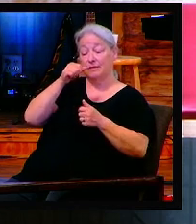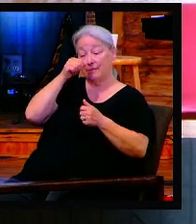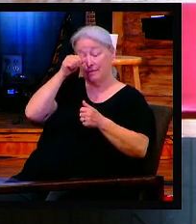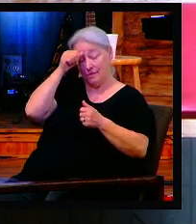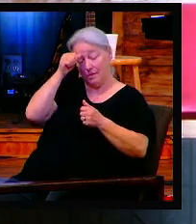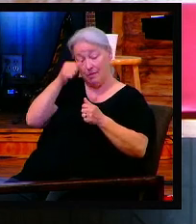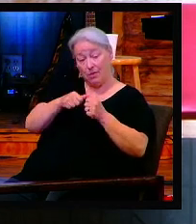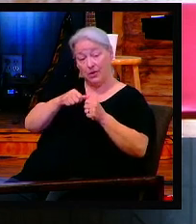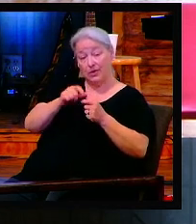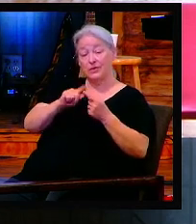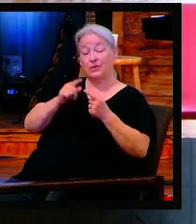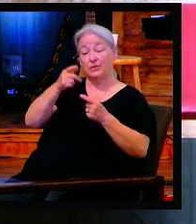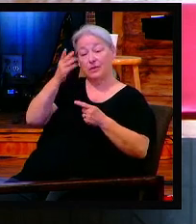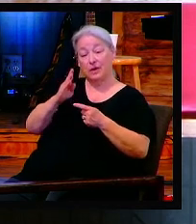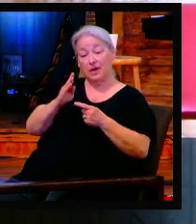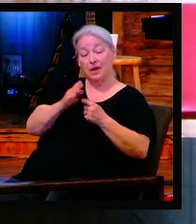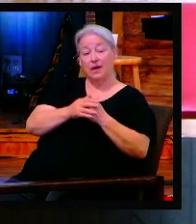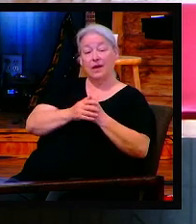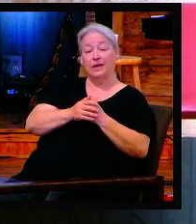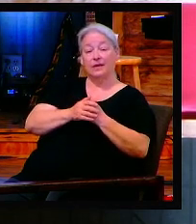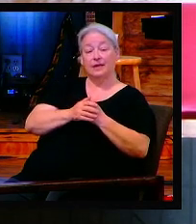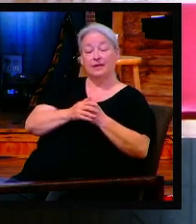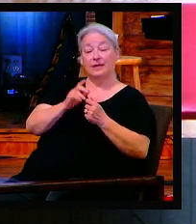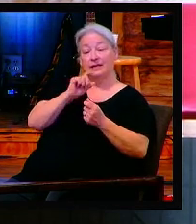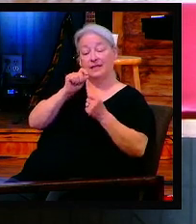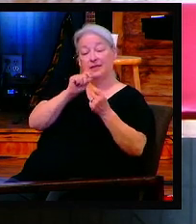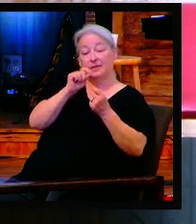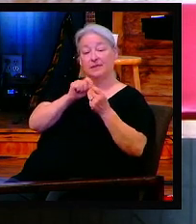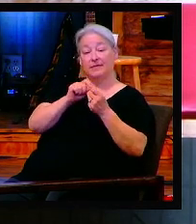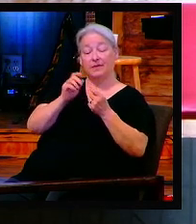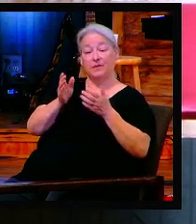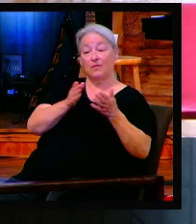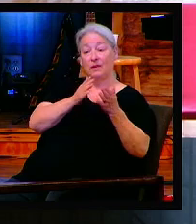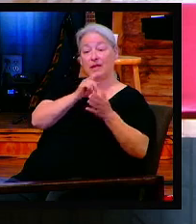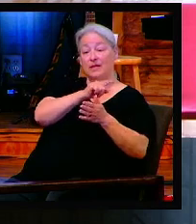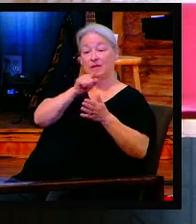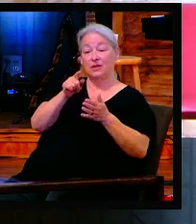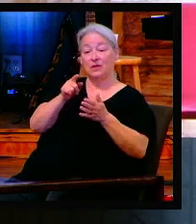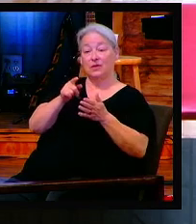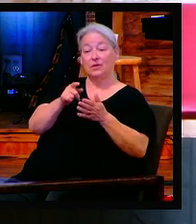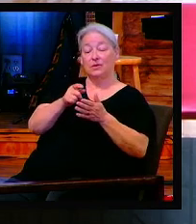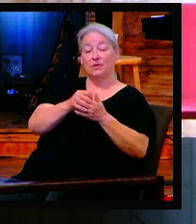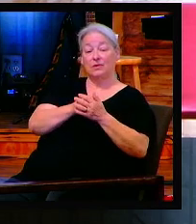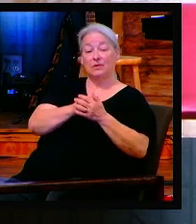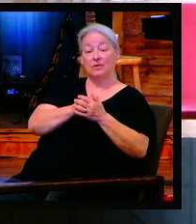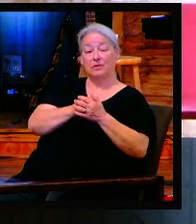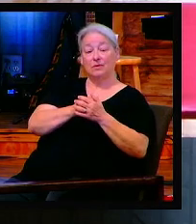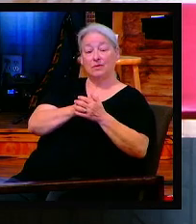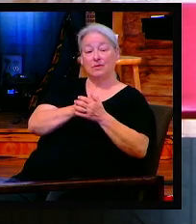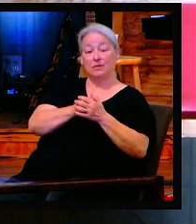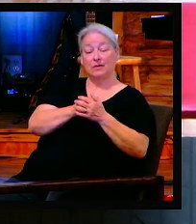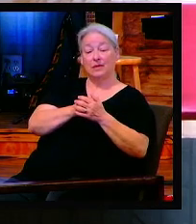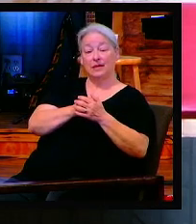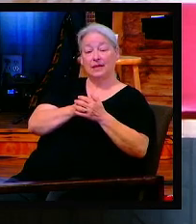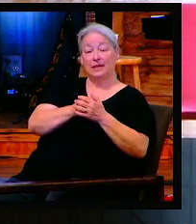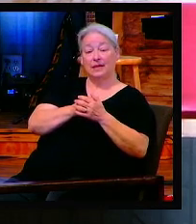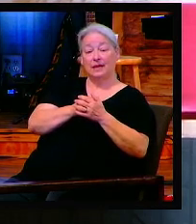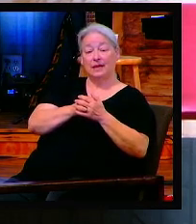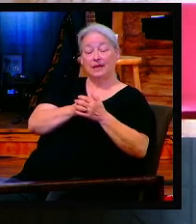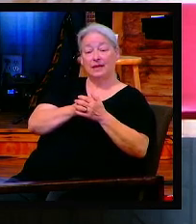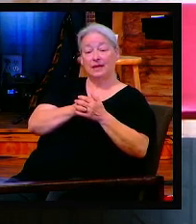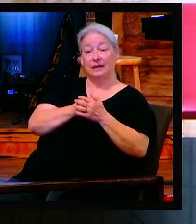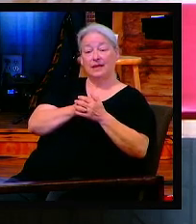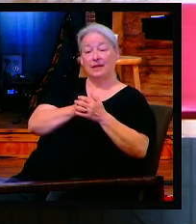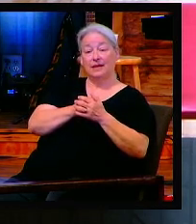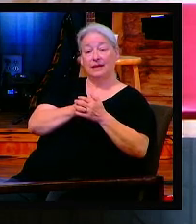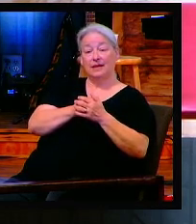Certain ways how you spend or you handle your money, the Bible says, we don't have the time to go into all the scripture, it says that how you